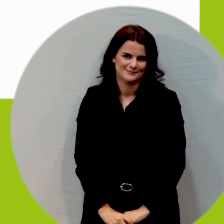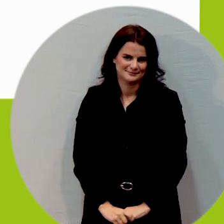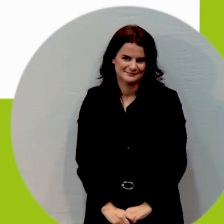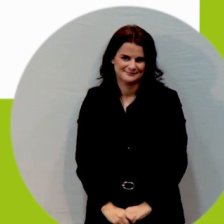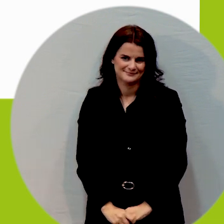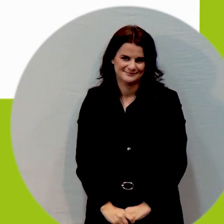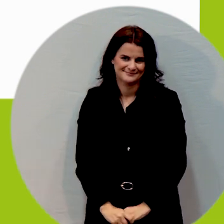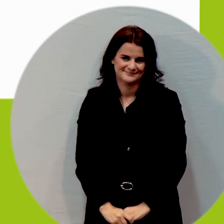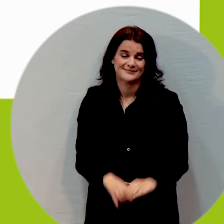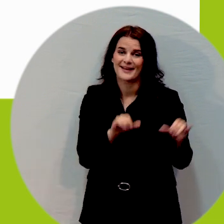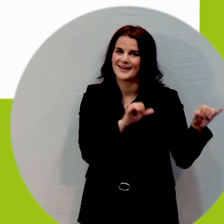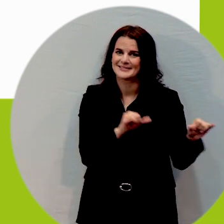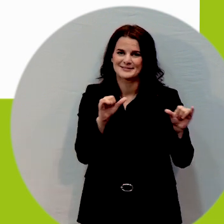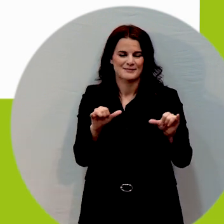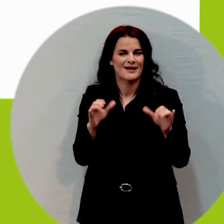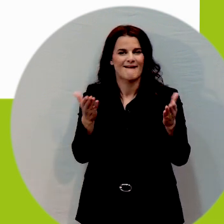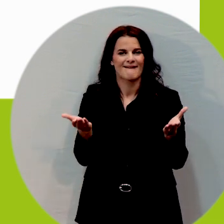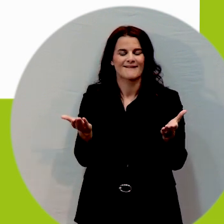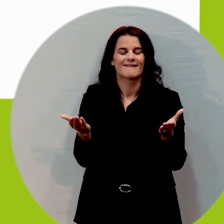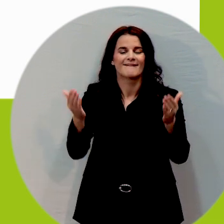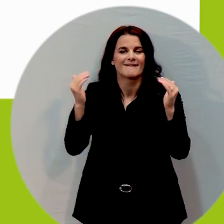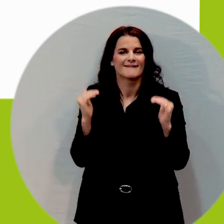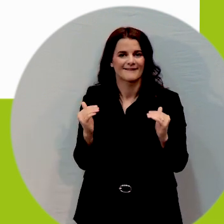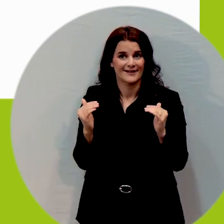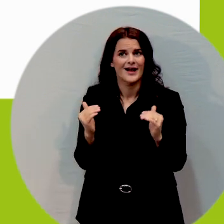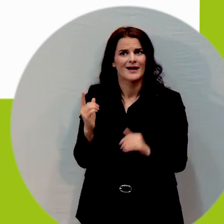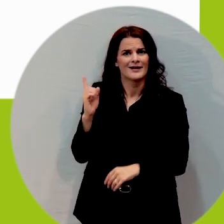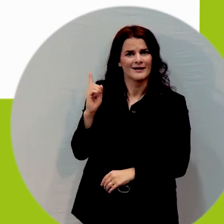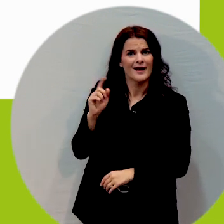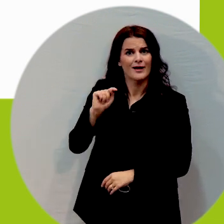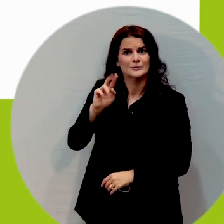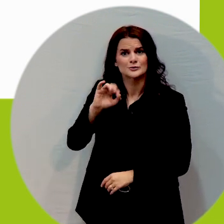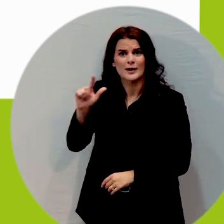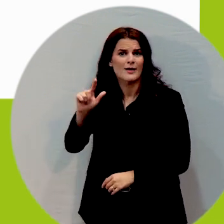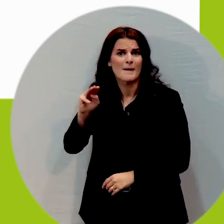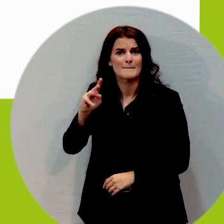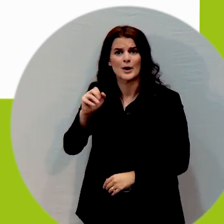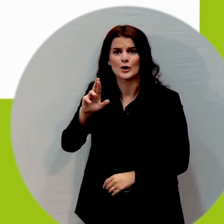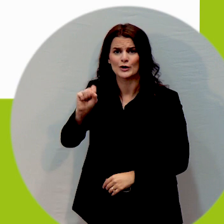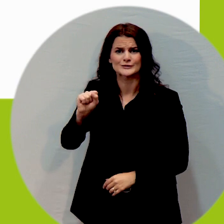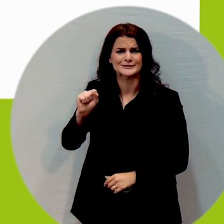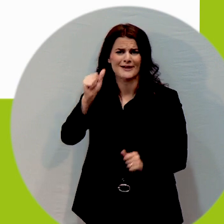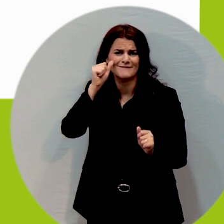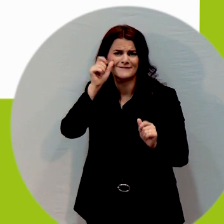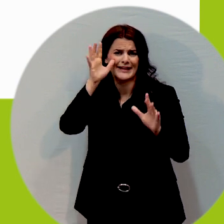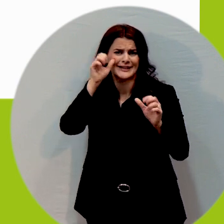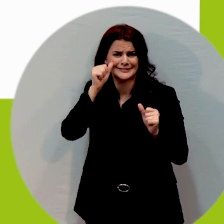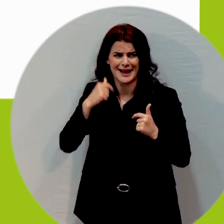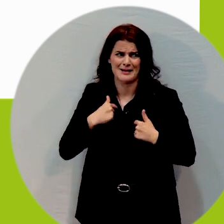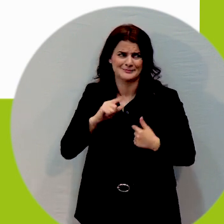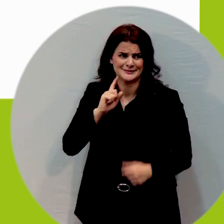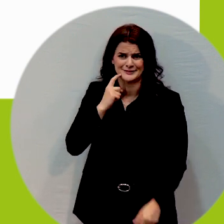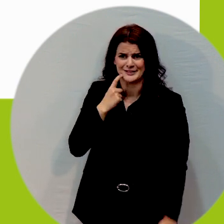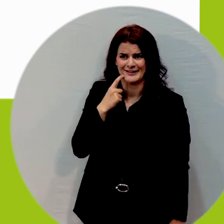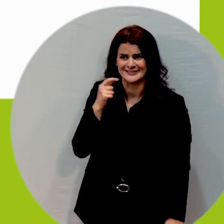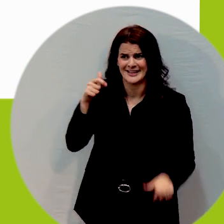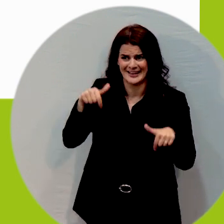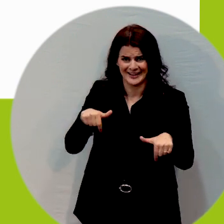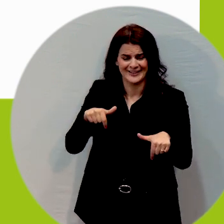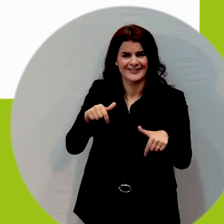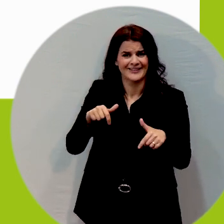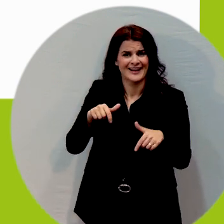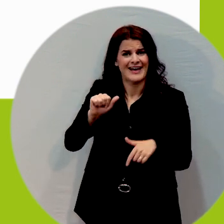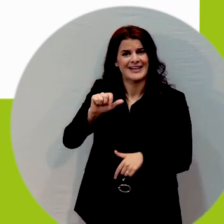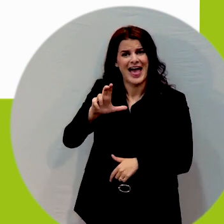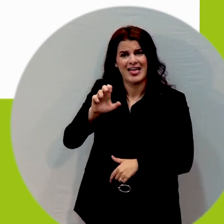same again for the the fantastic trail markers i'm very jealous here in the city of